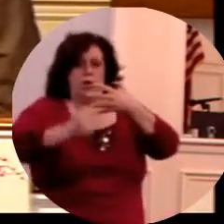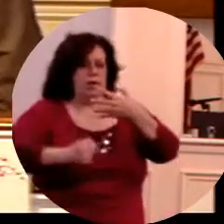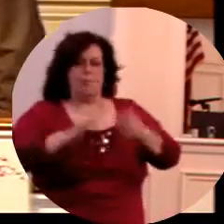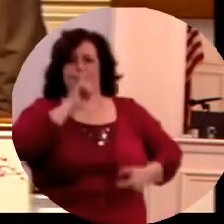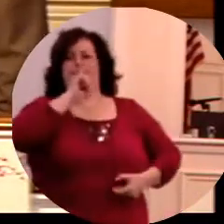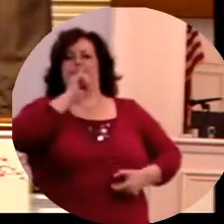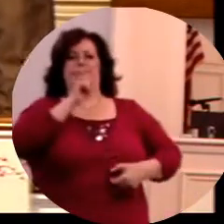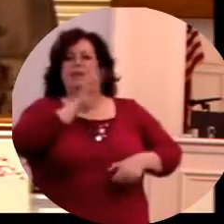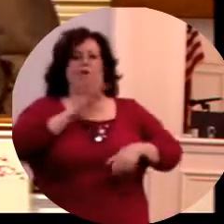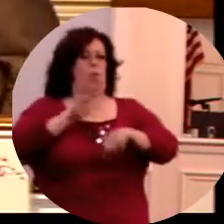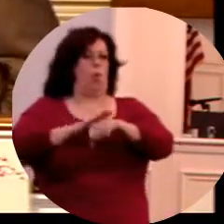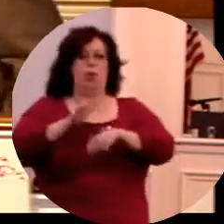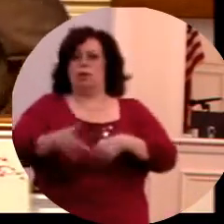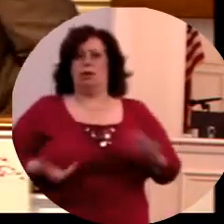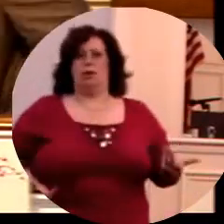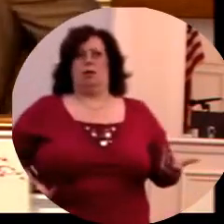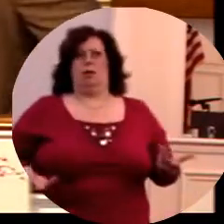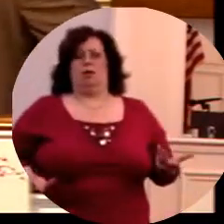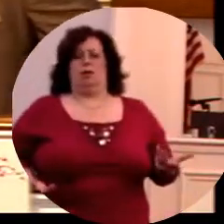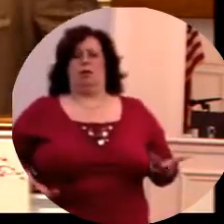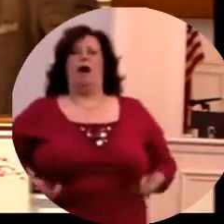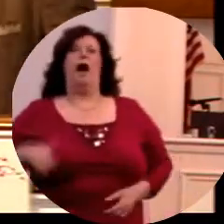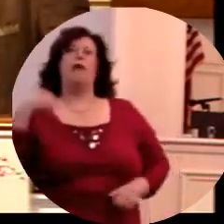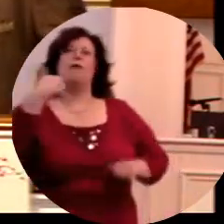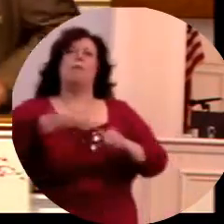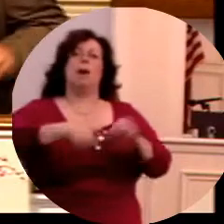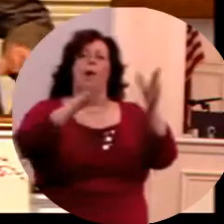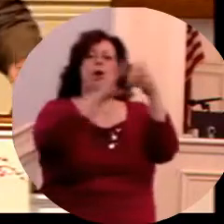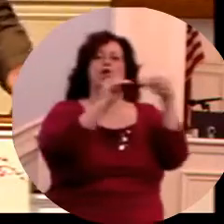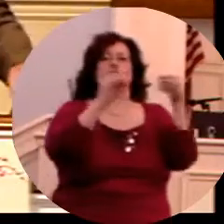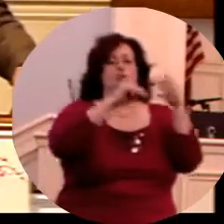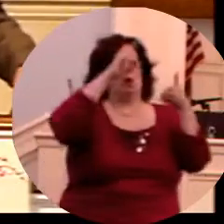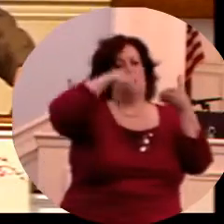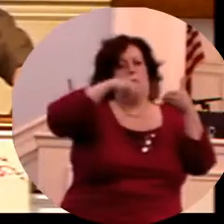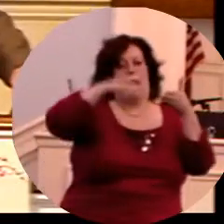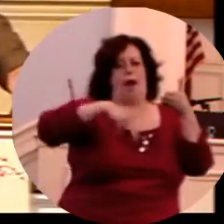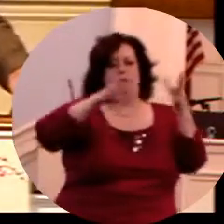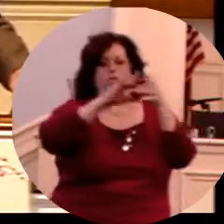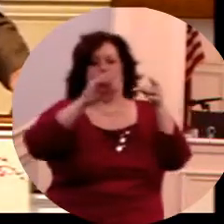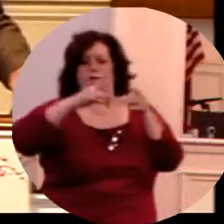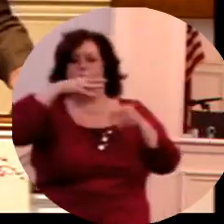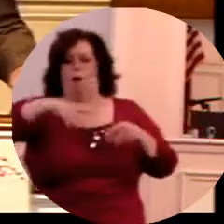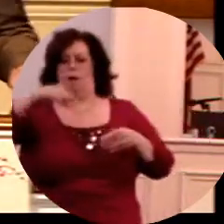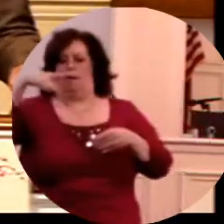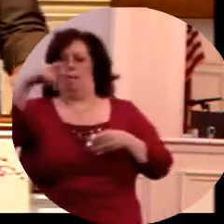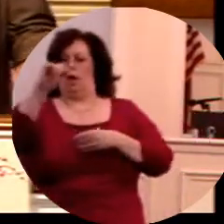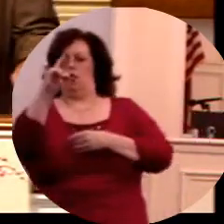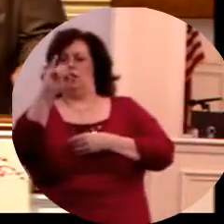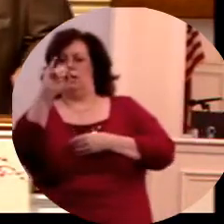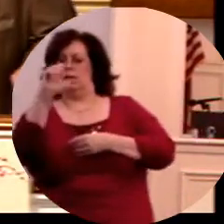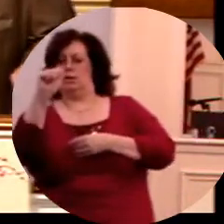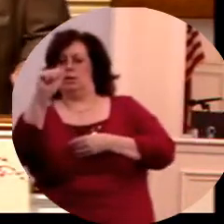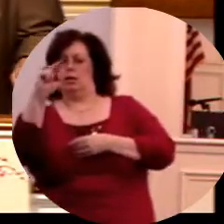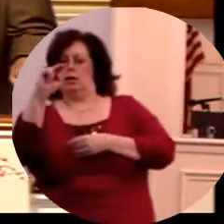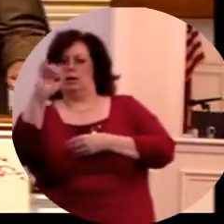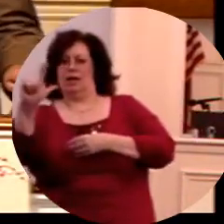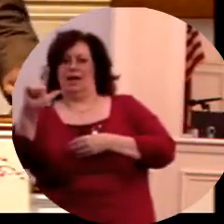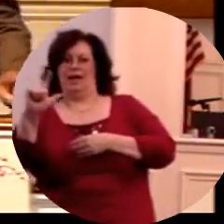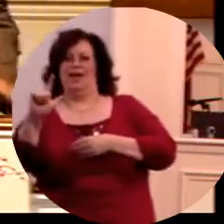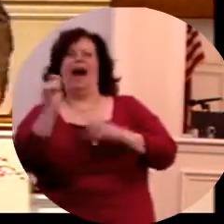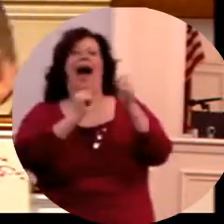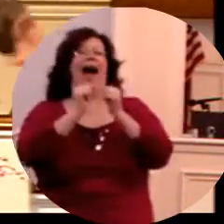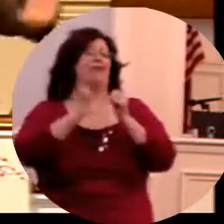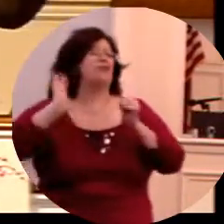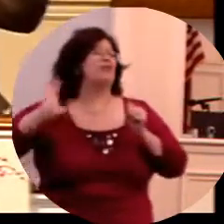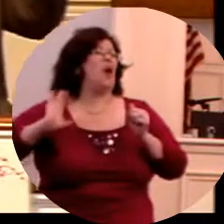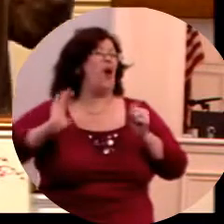entire life for that. I remember reading a story about Patricia Neal. Patricia Neal was one of the